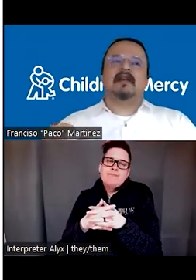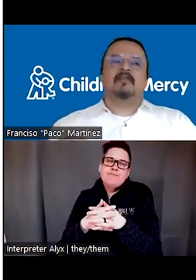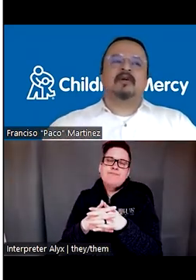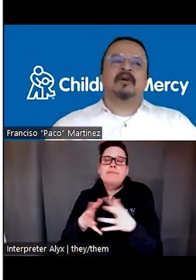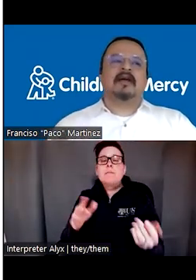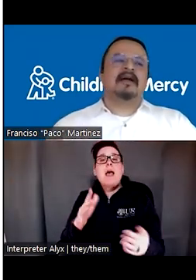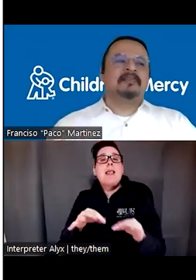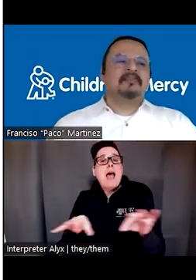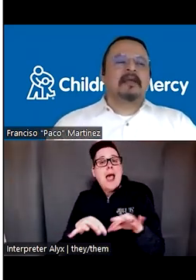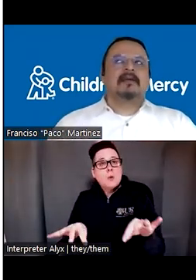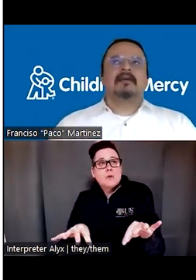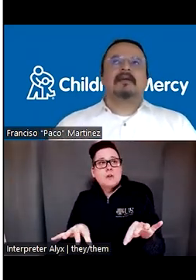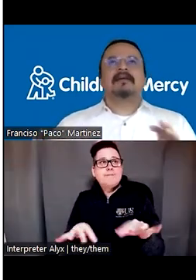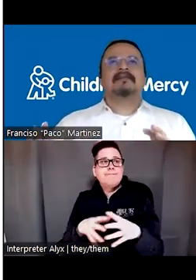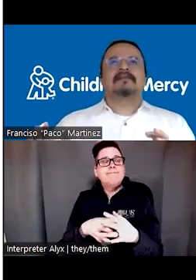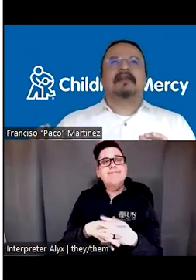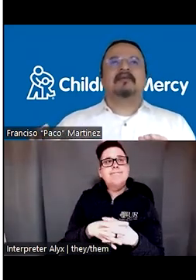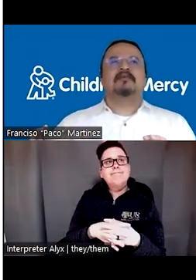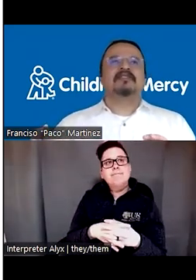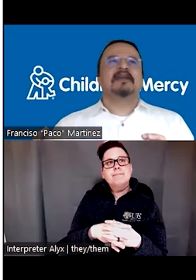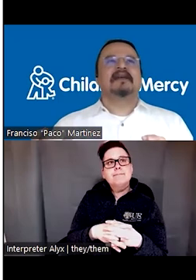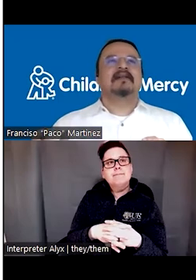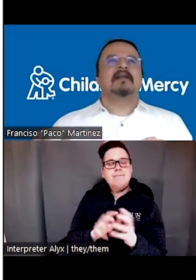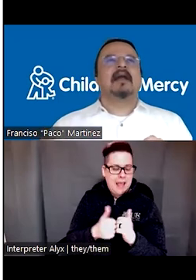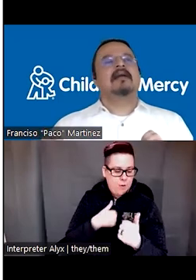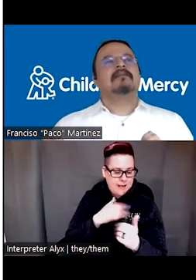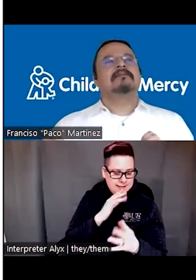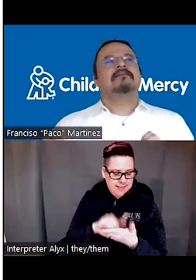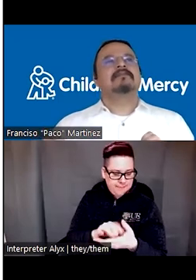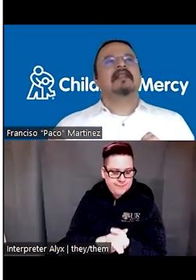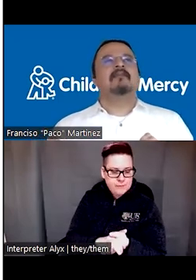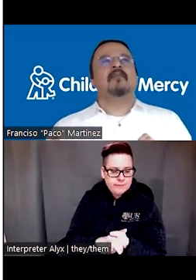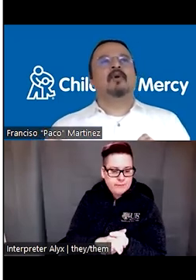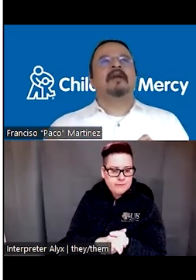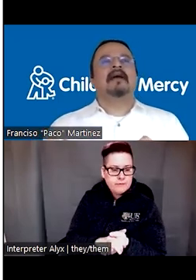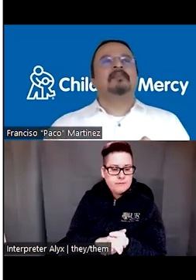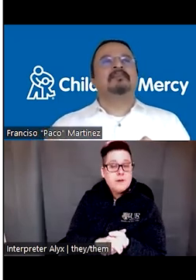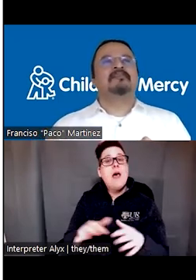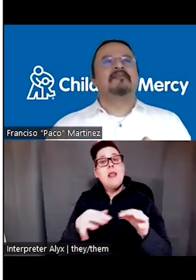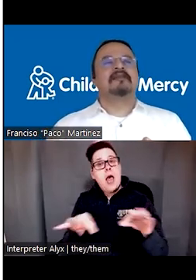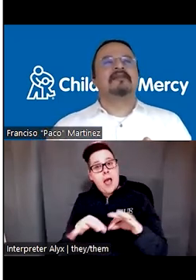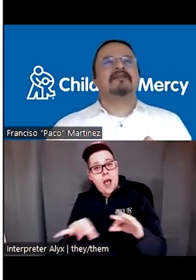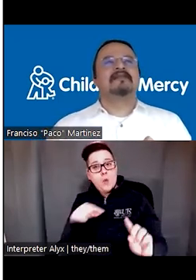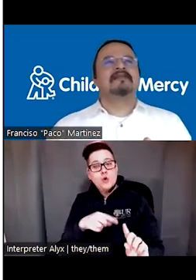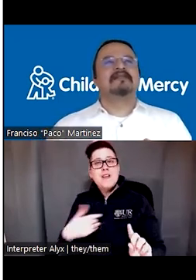languages that are more, um, how can we say it, uh, that are, that have more, um,